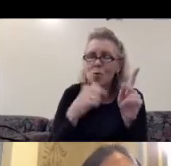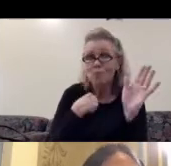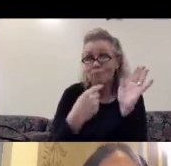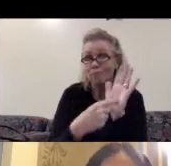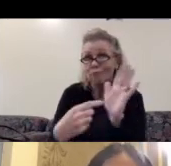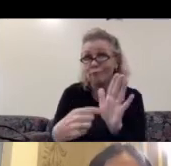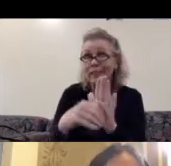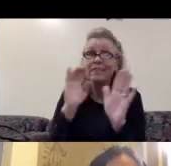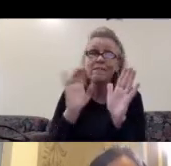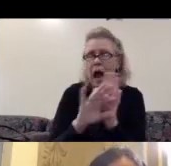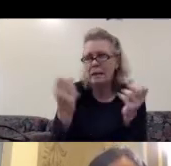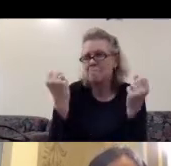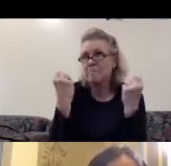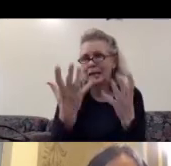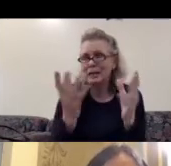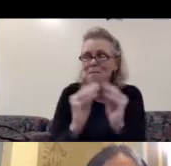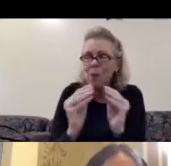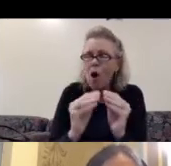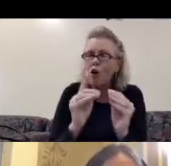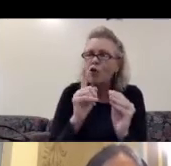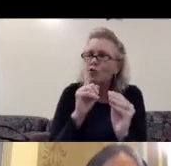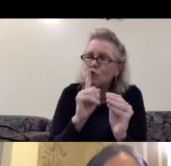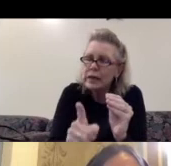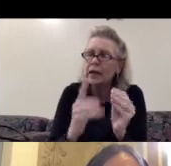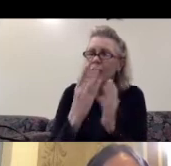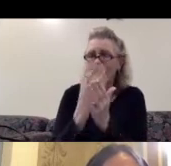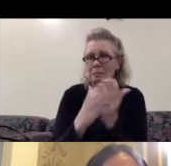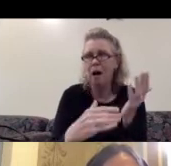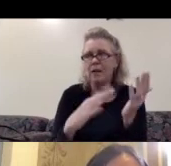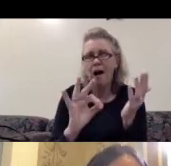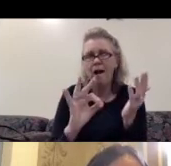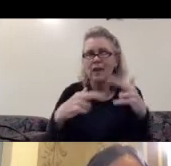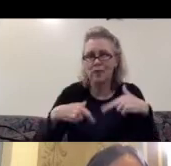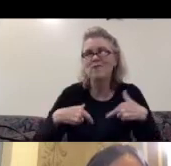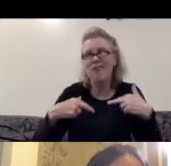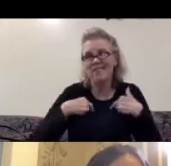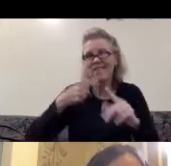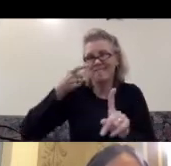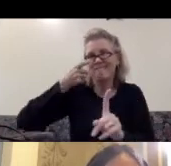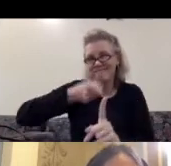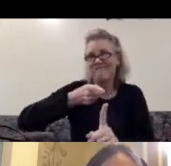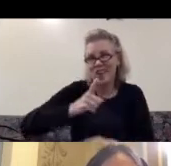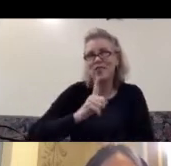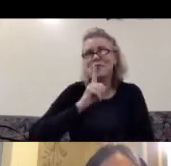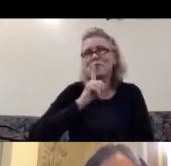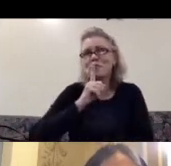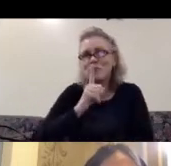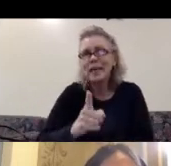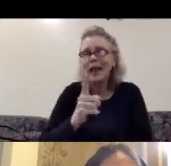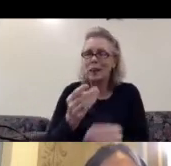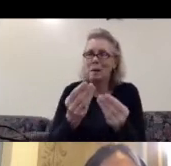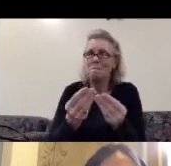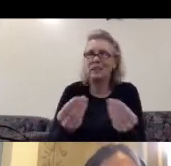photos and much more are the real part of the residencies, the real material of the work.